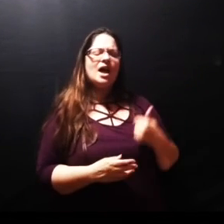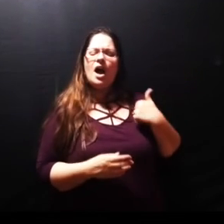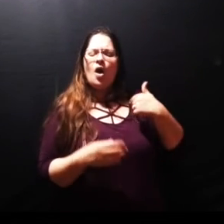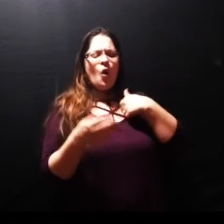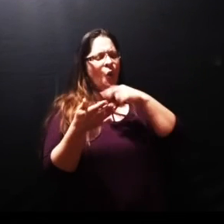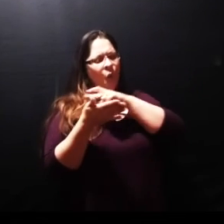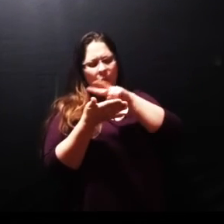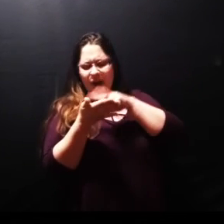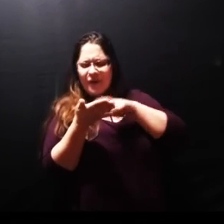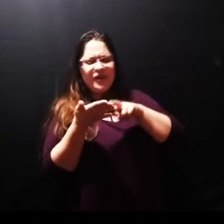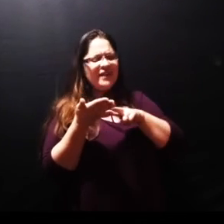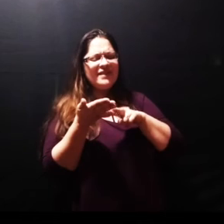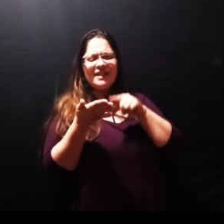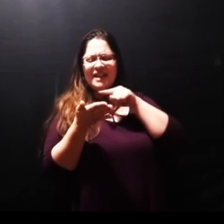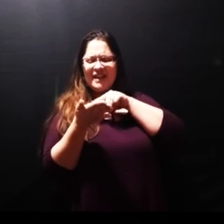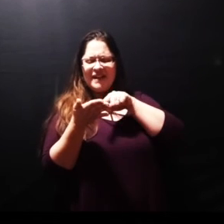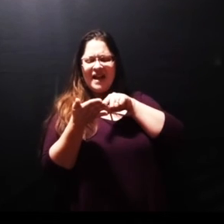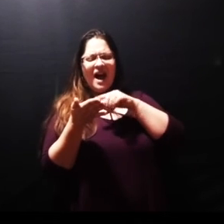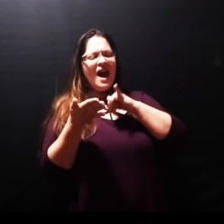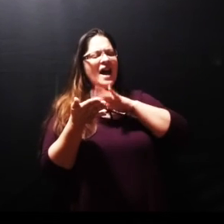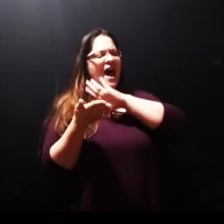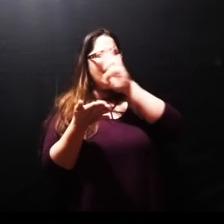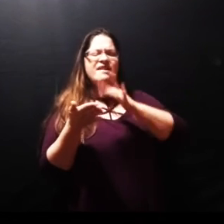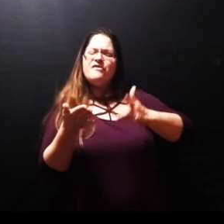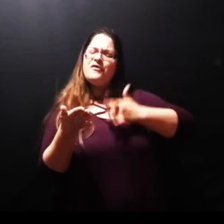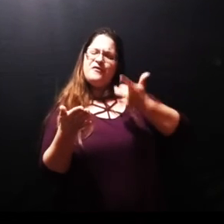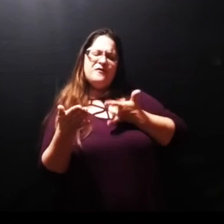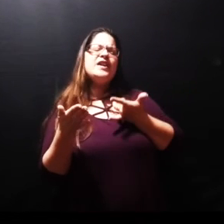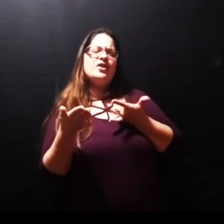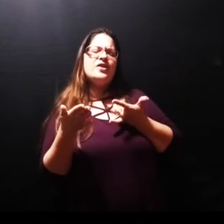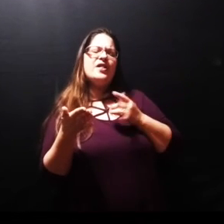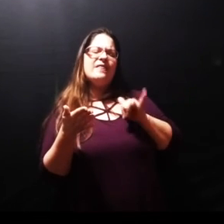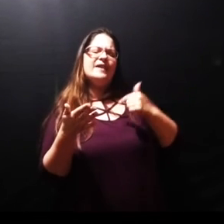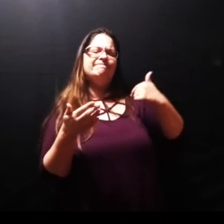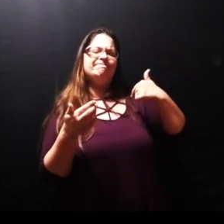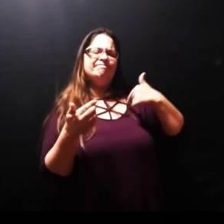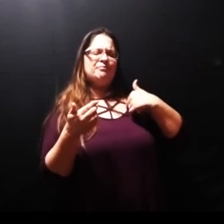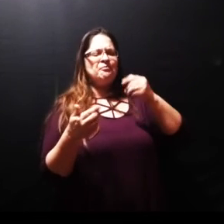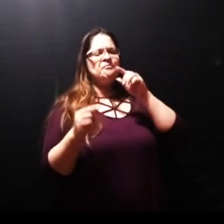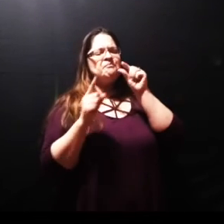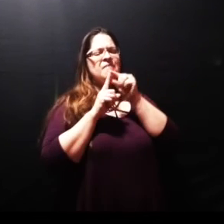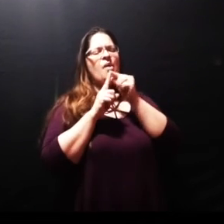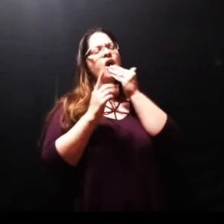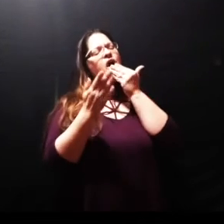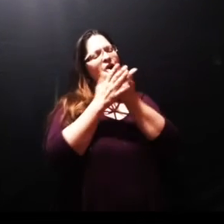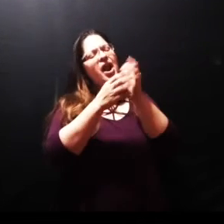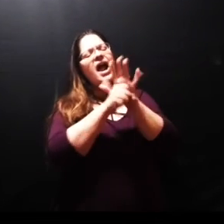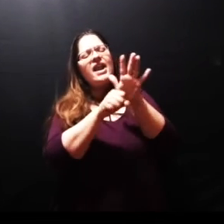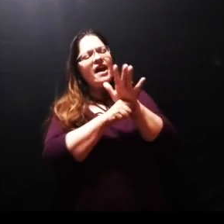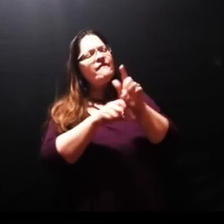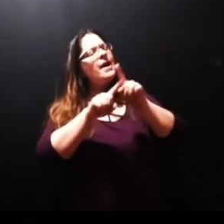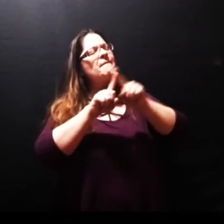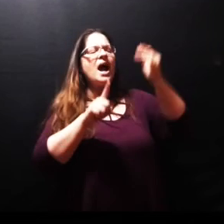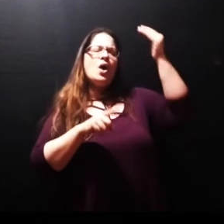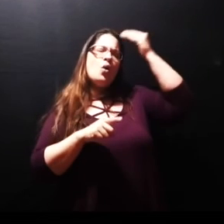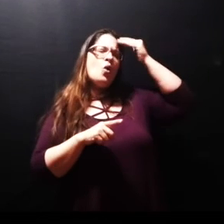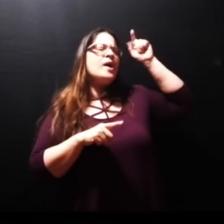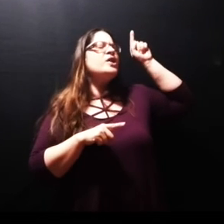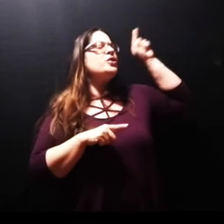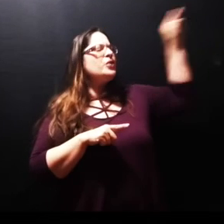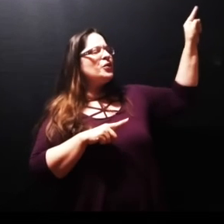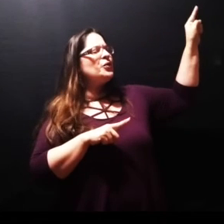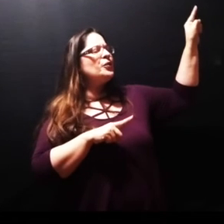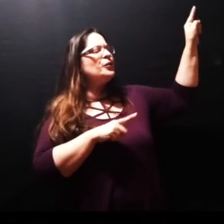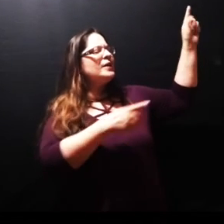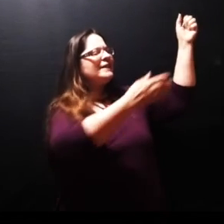when I come to a passage like this I never feel like I've done it justice but I pray father you filled in the blanks and you given this